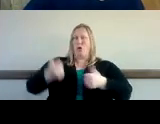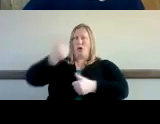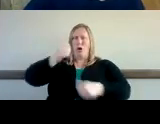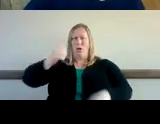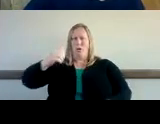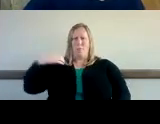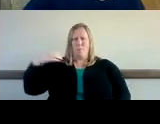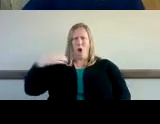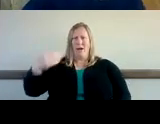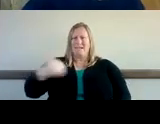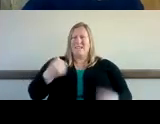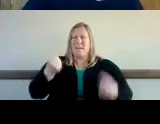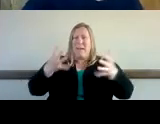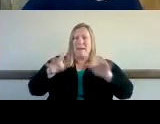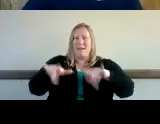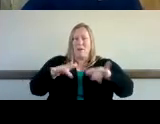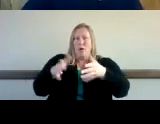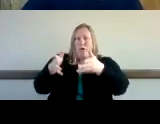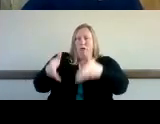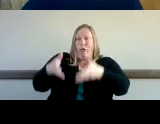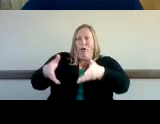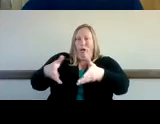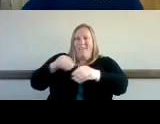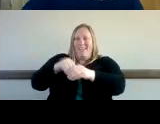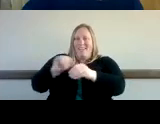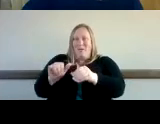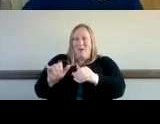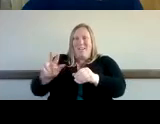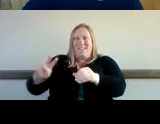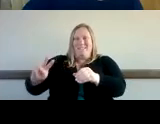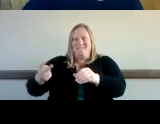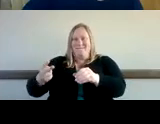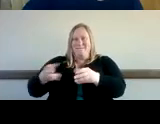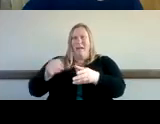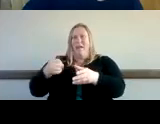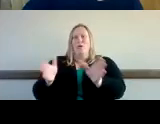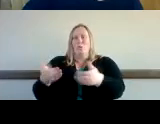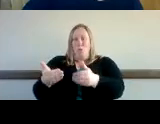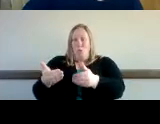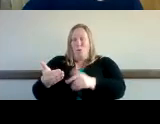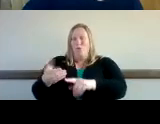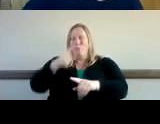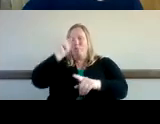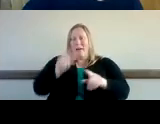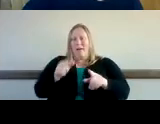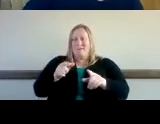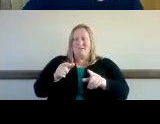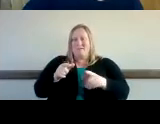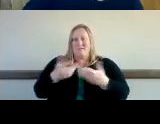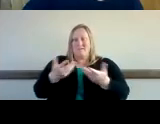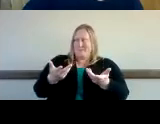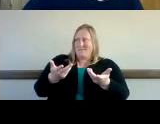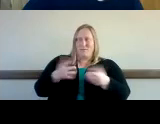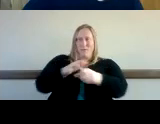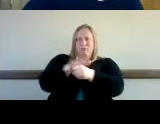in her spare room right now because that's why the equipment's being delivered during this uh time where we're working at home but we